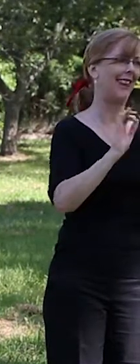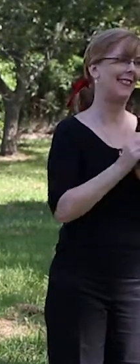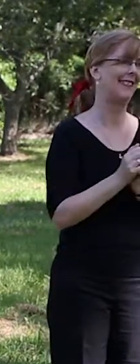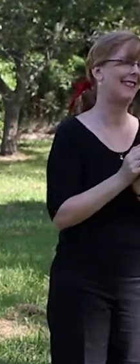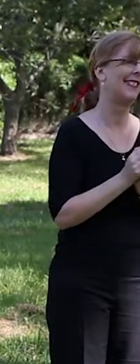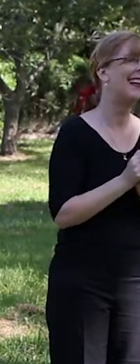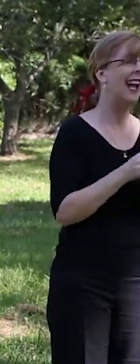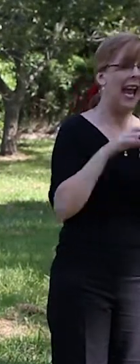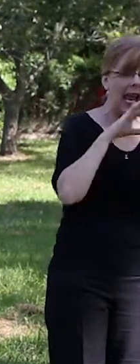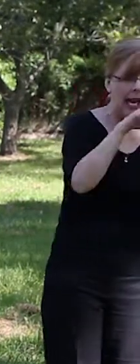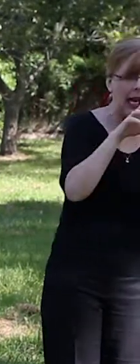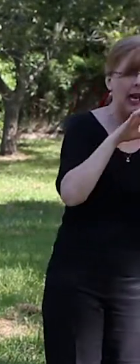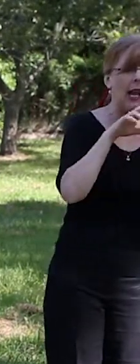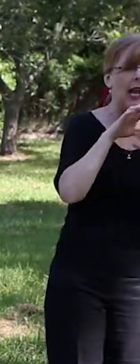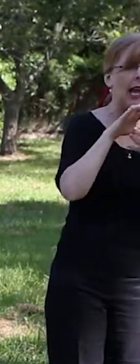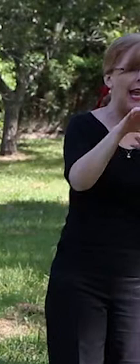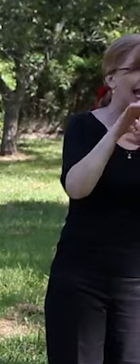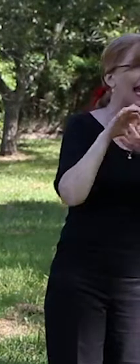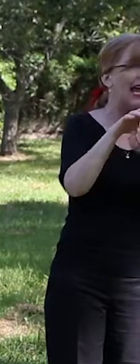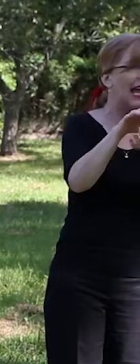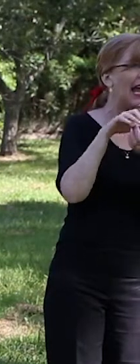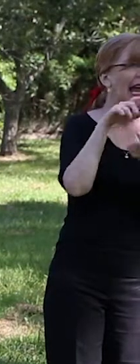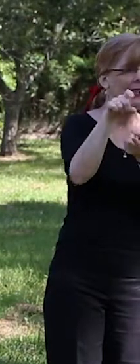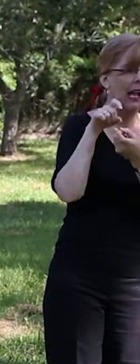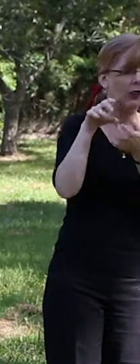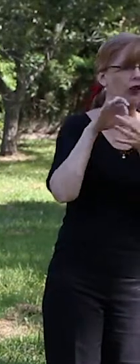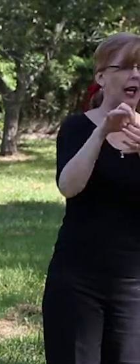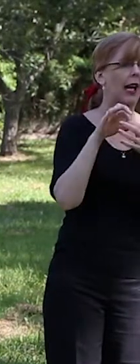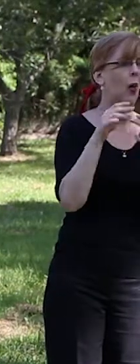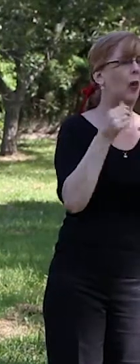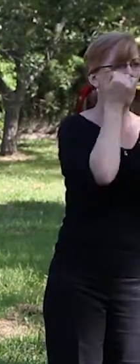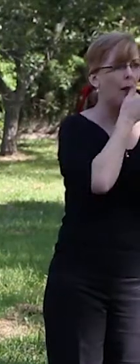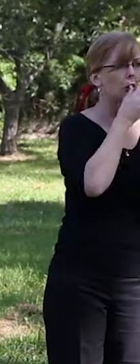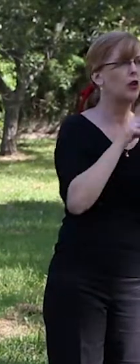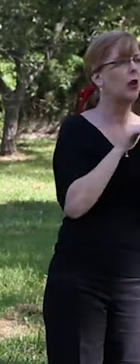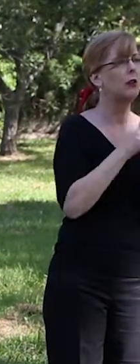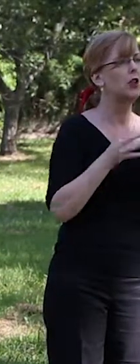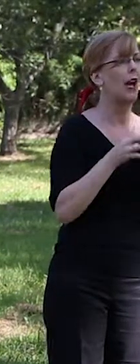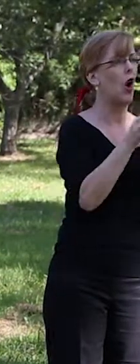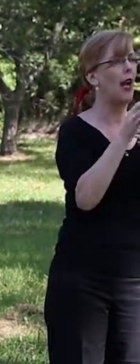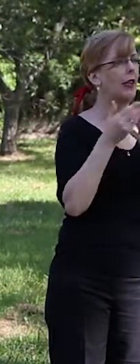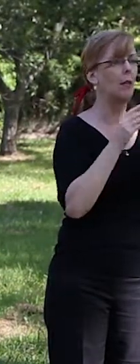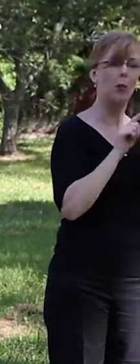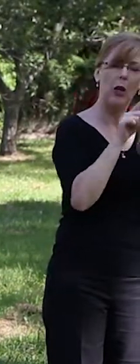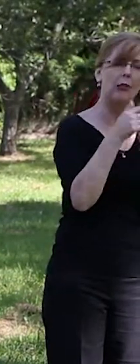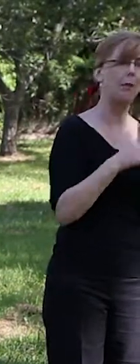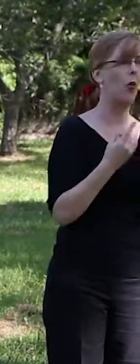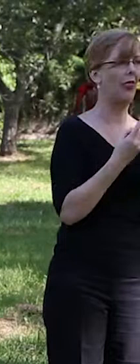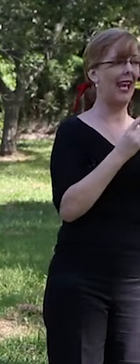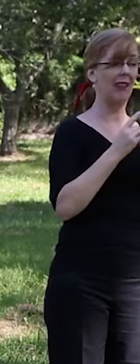And engaging with the Aboriginal and Torres Strait Islander community is the most important thing. So that's who I am, that's who I work for, and that's what RA's